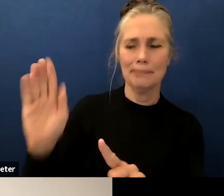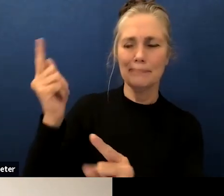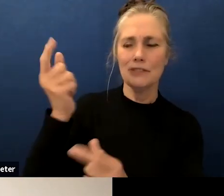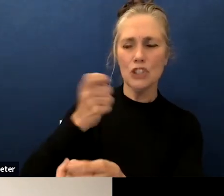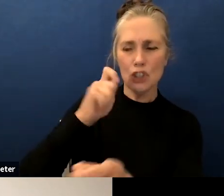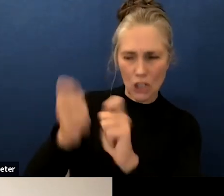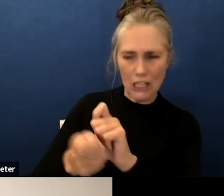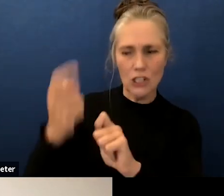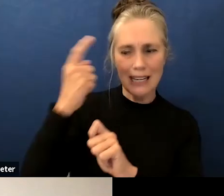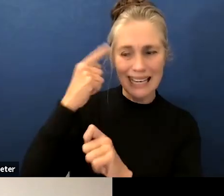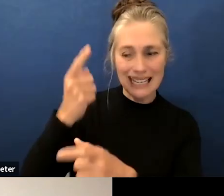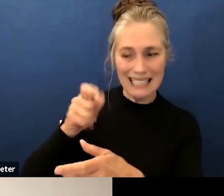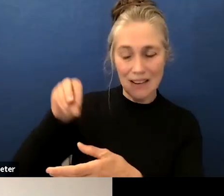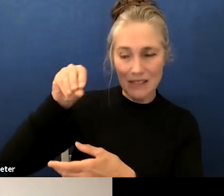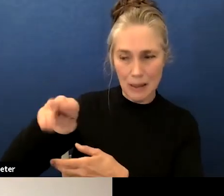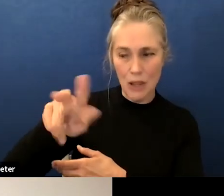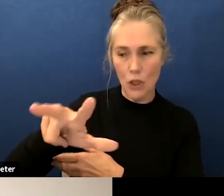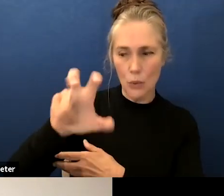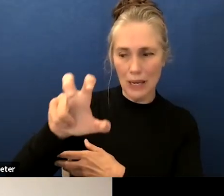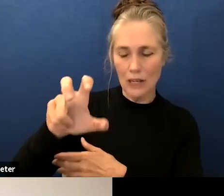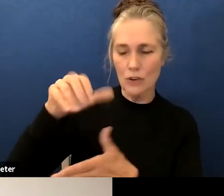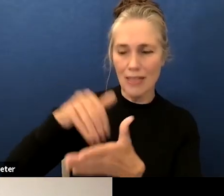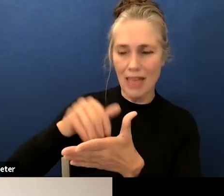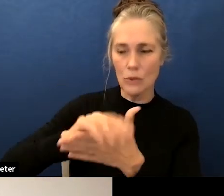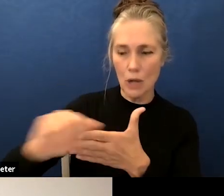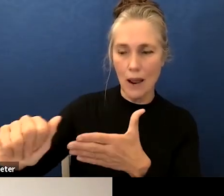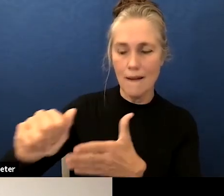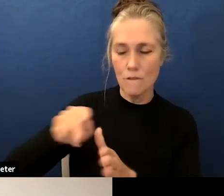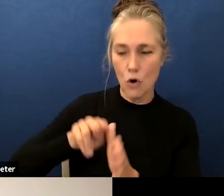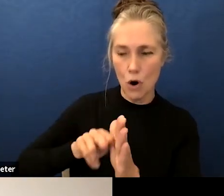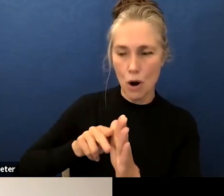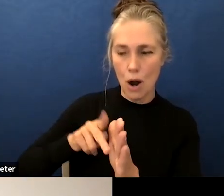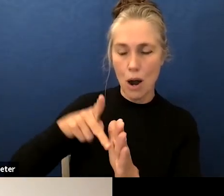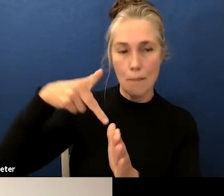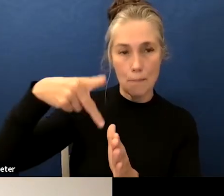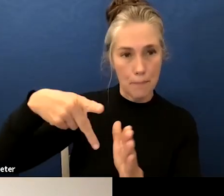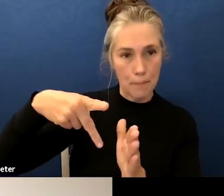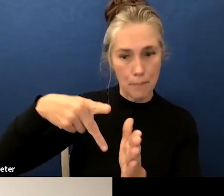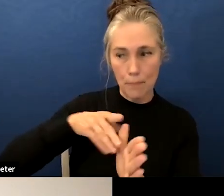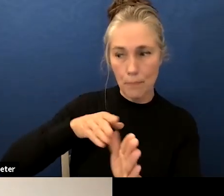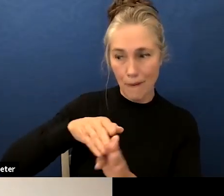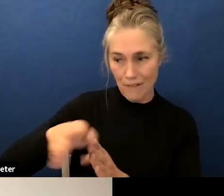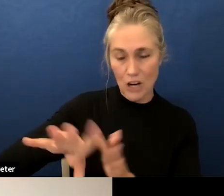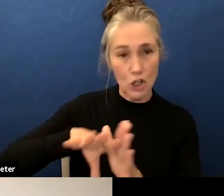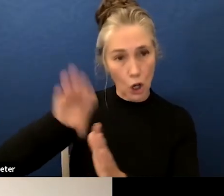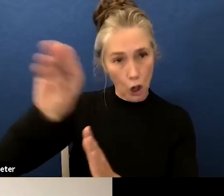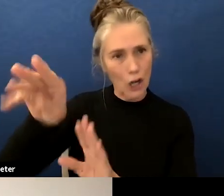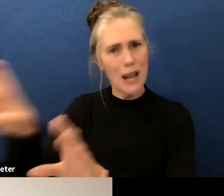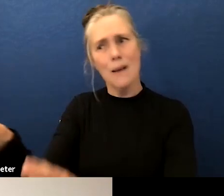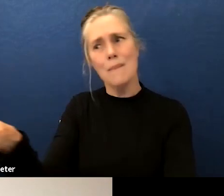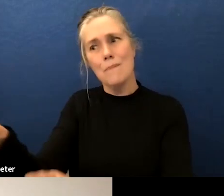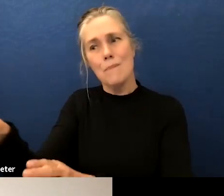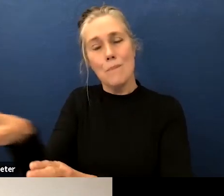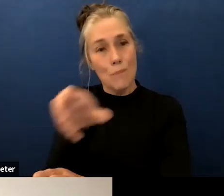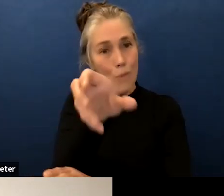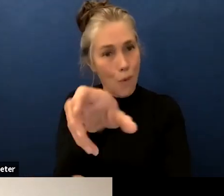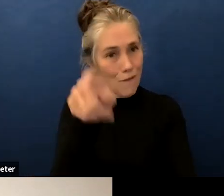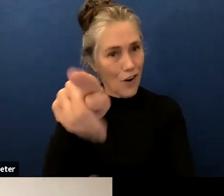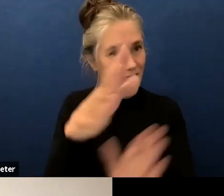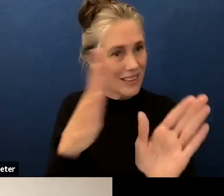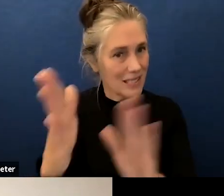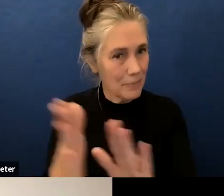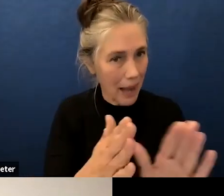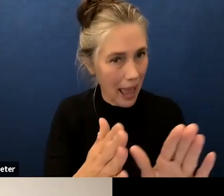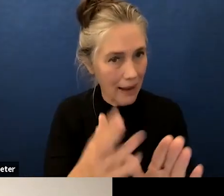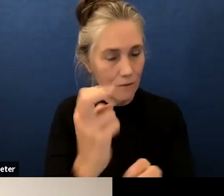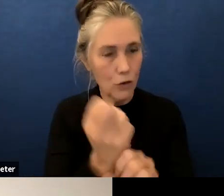three hundred thousand dollars towards professional learning from that plan let's put it into this plan for two years down the line and use